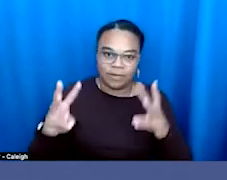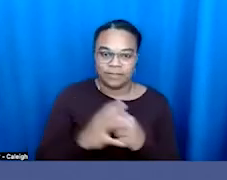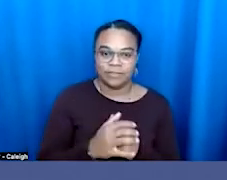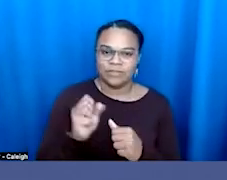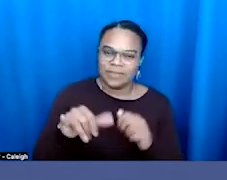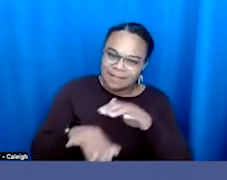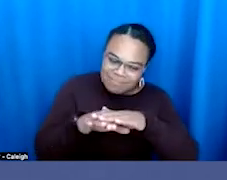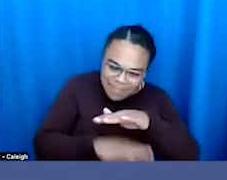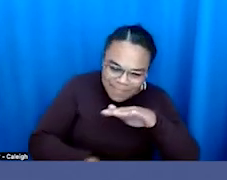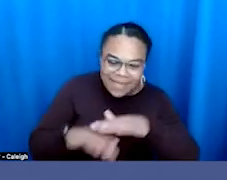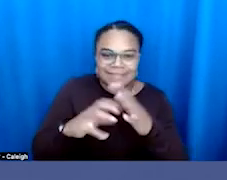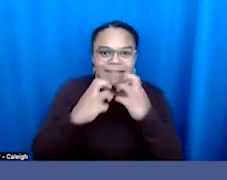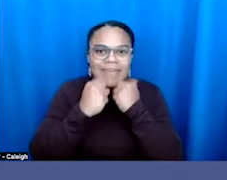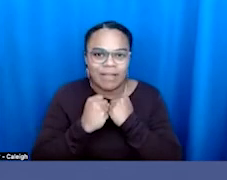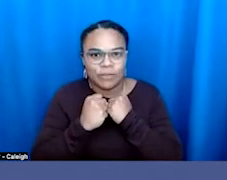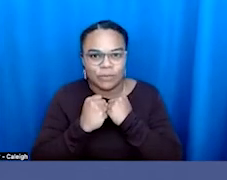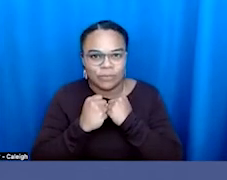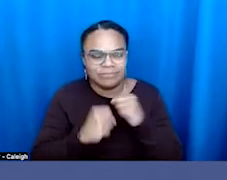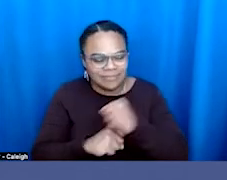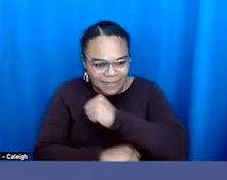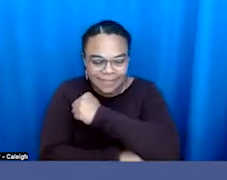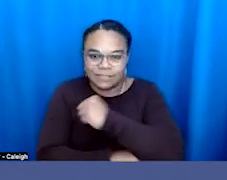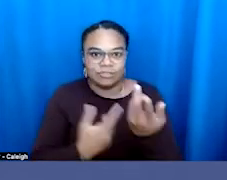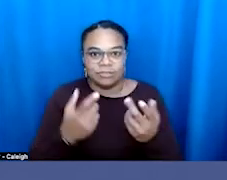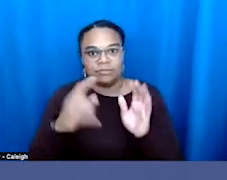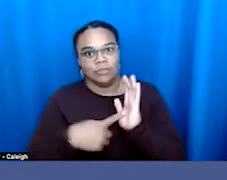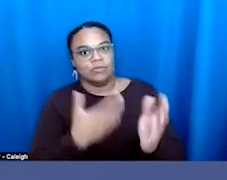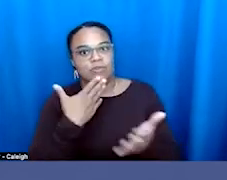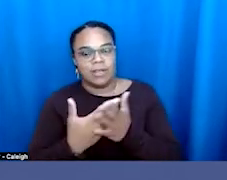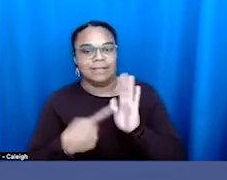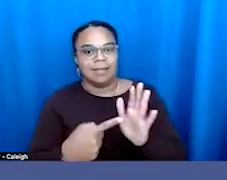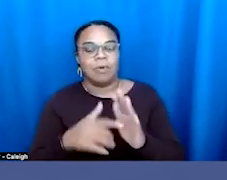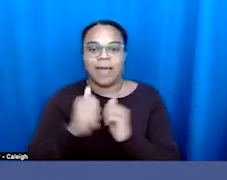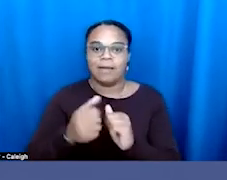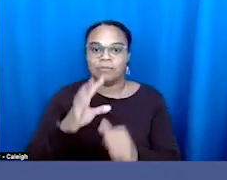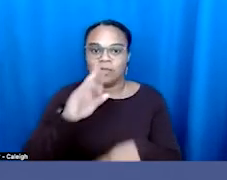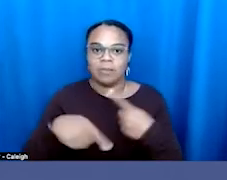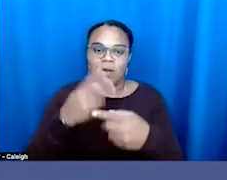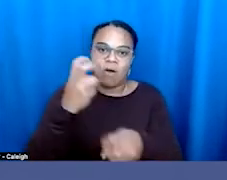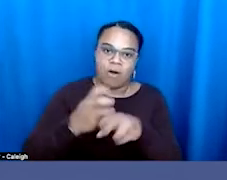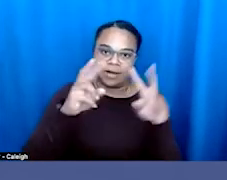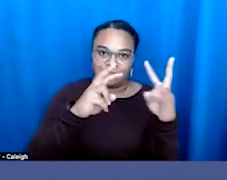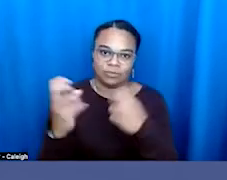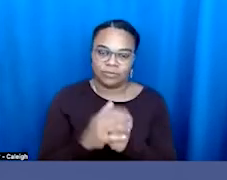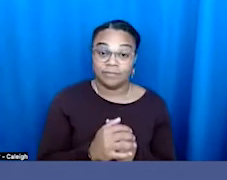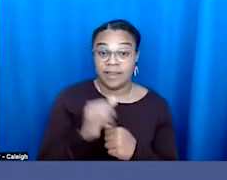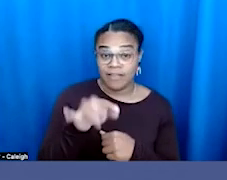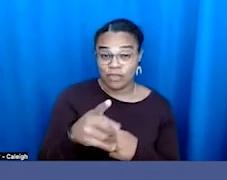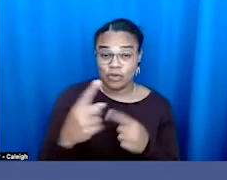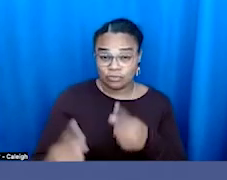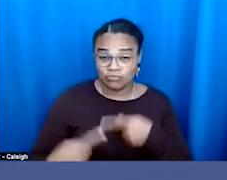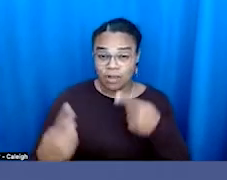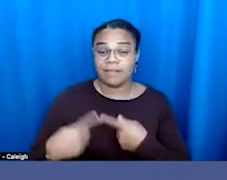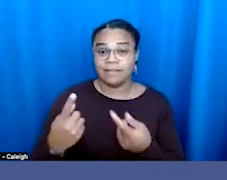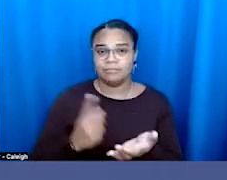value, and I think that makes it a good example of how to talk about hard issues. If you're ever struggling on how to